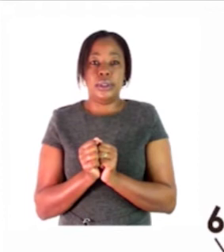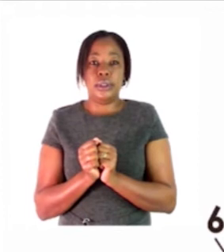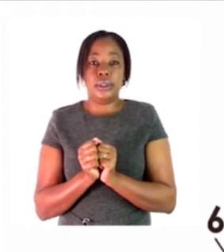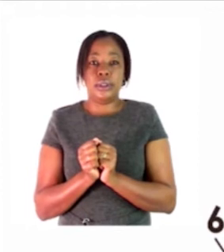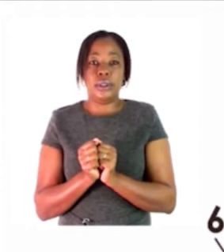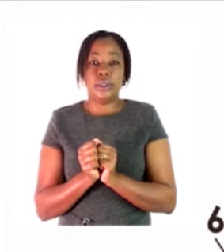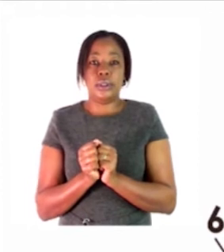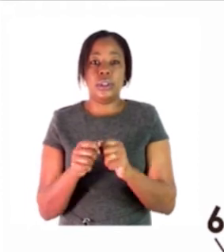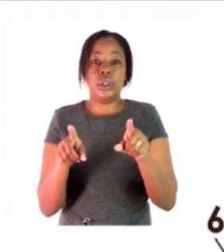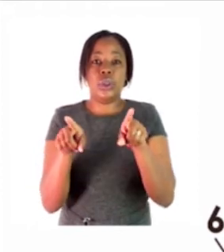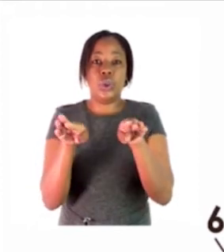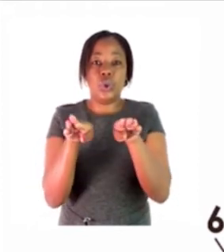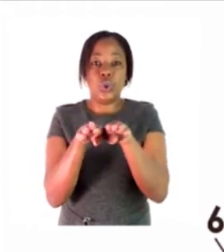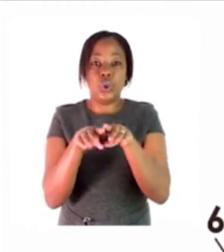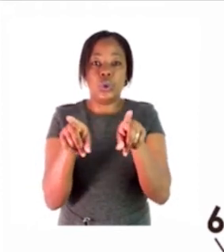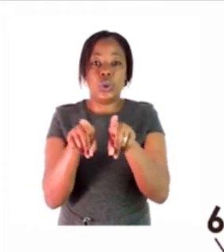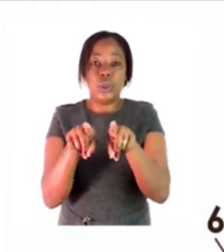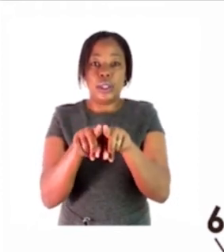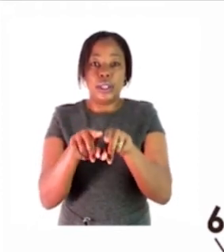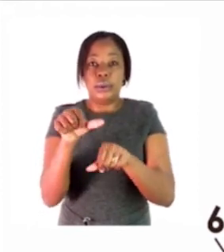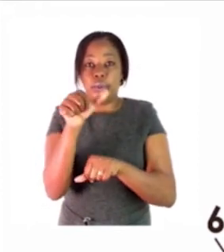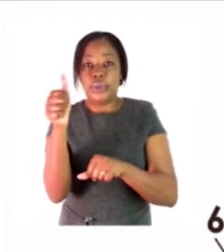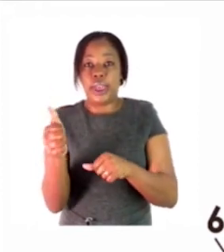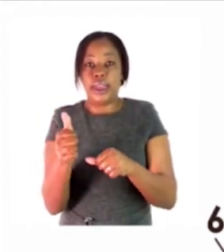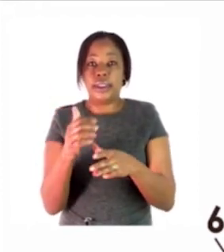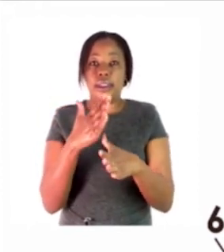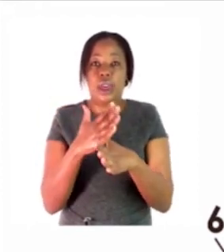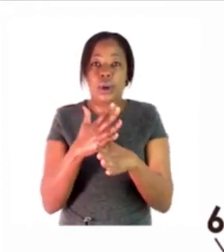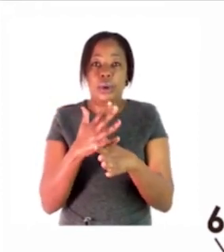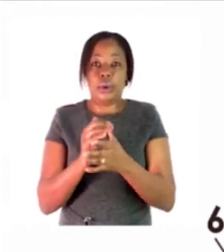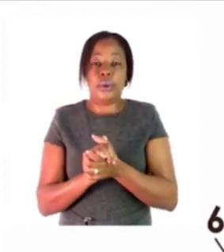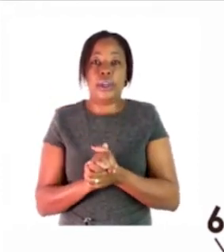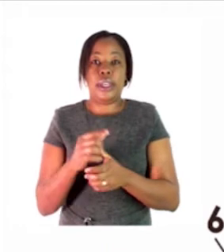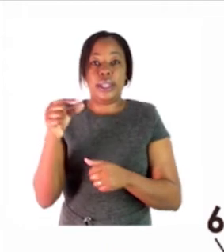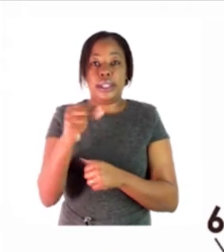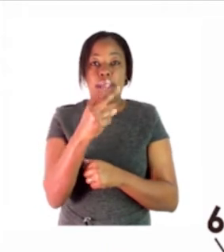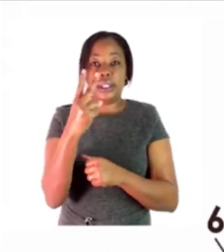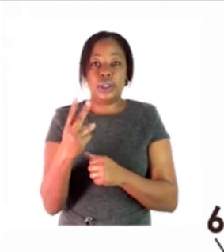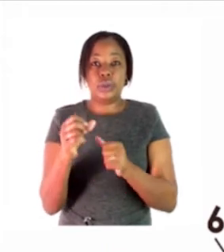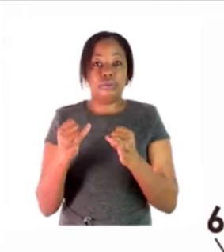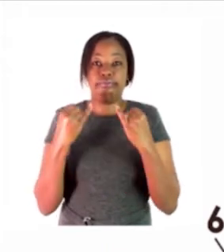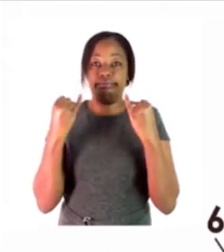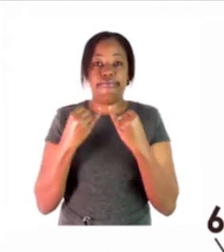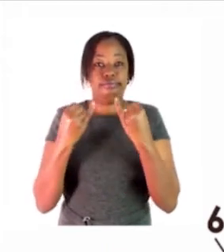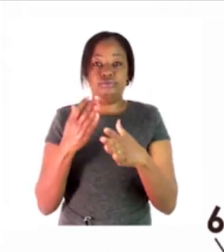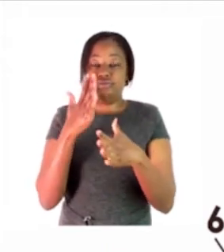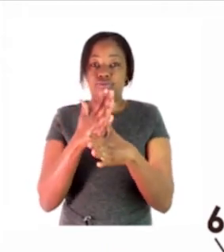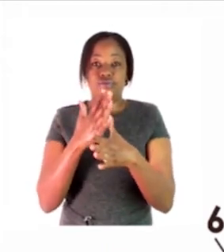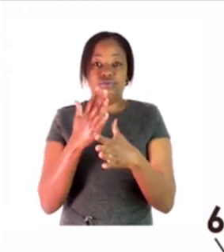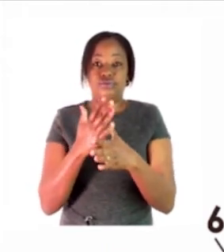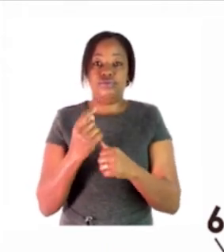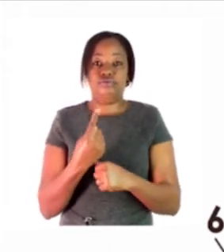with the first one with is done all right so great to enjoy your work there while i'm taking the great threes to page